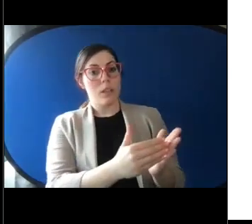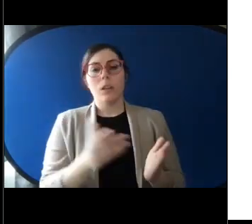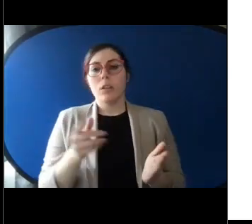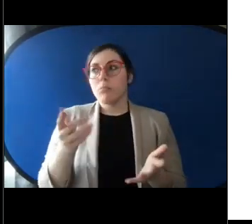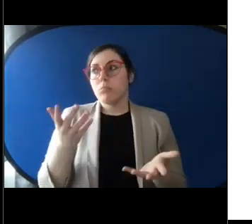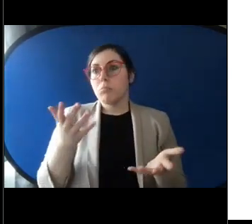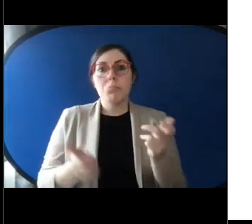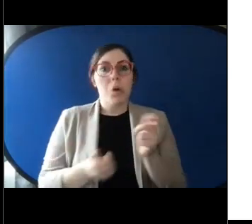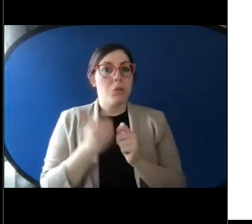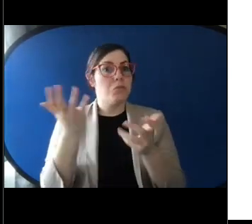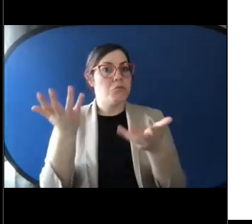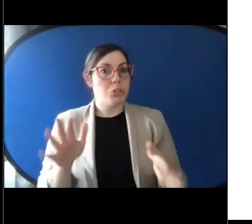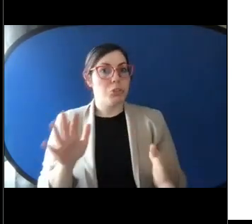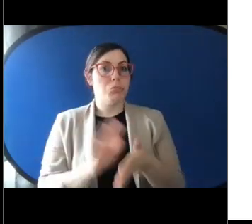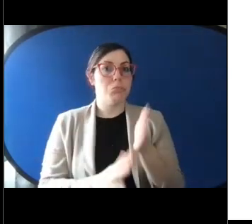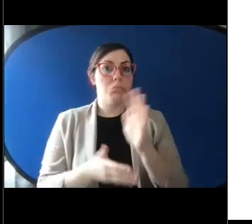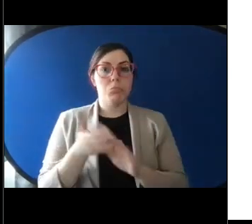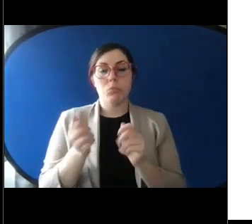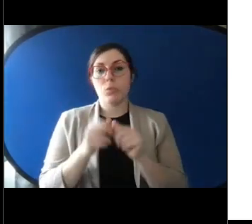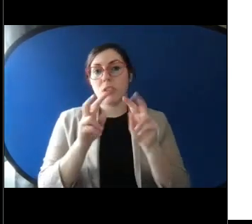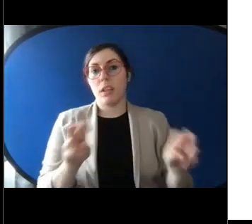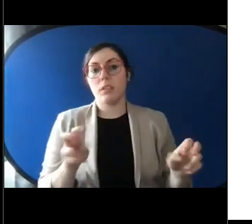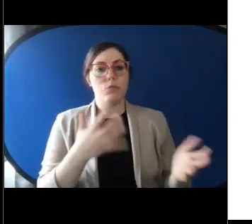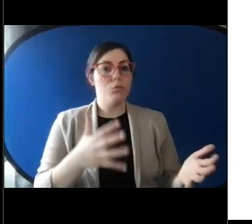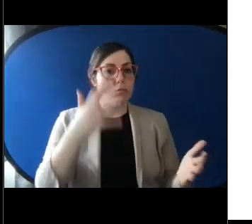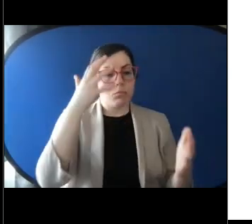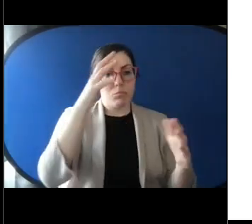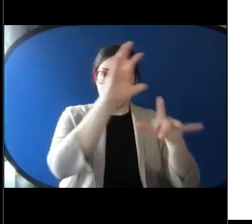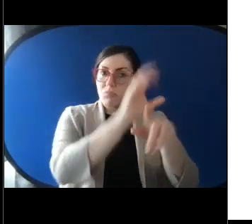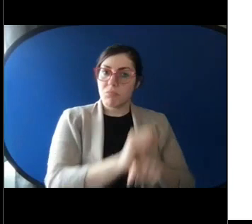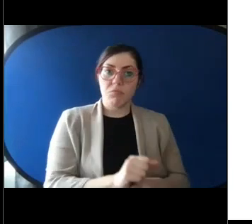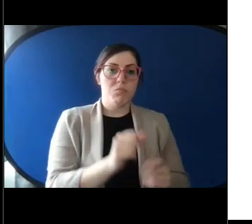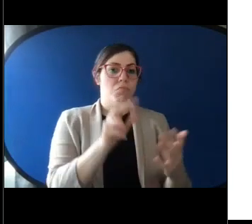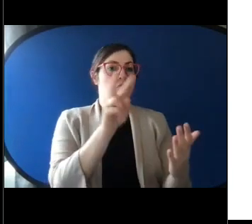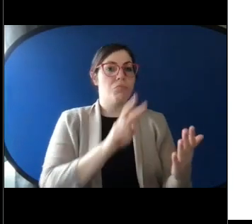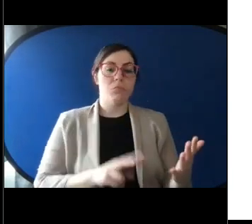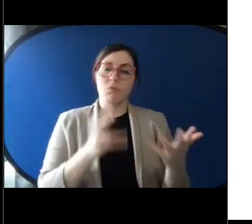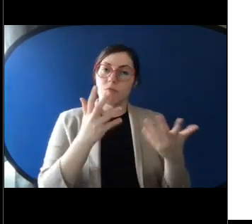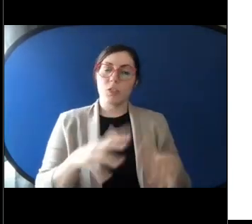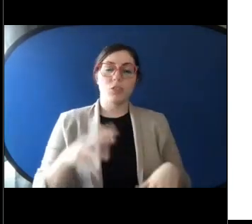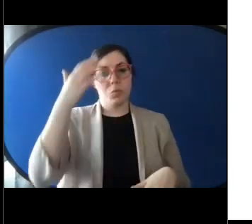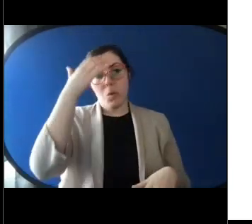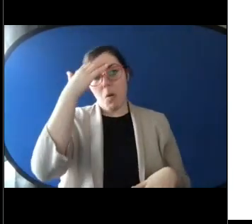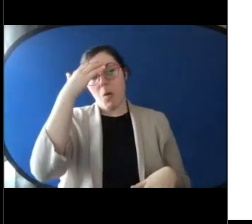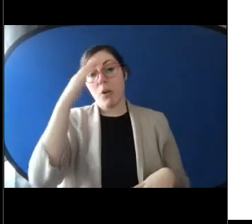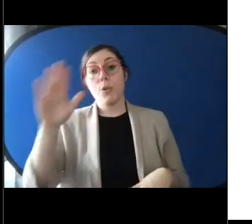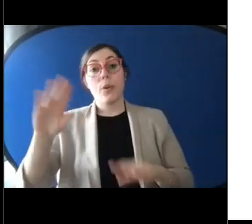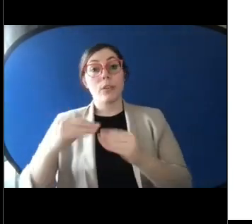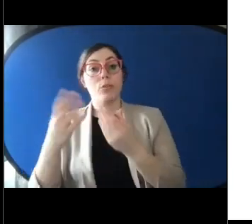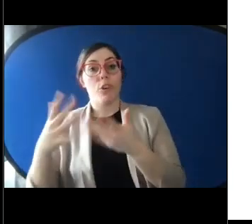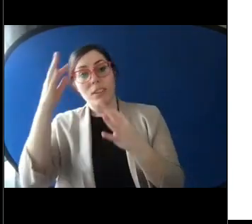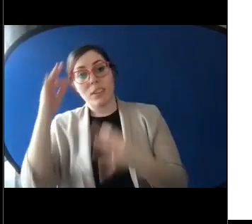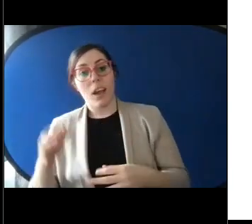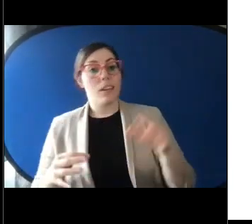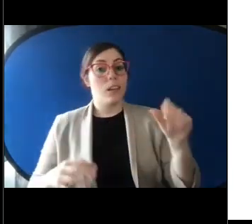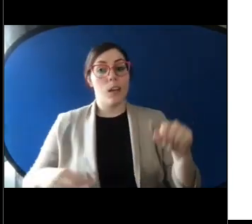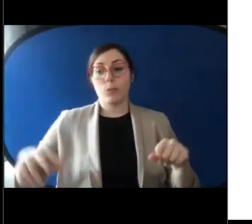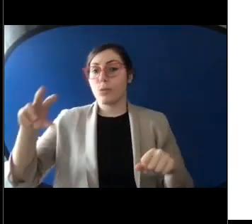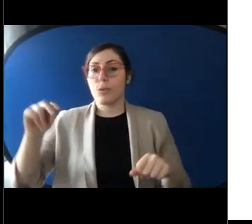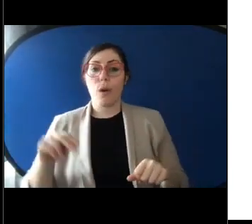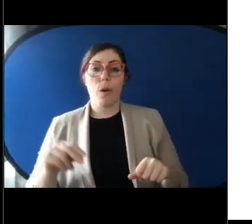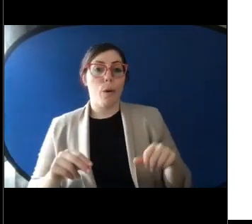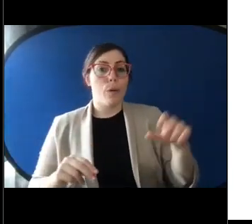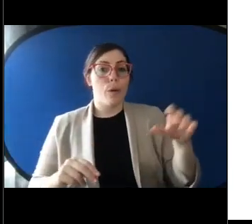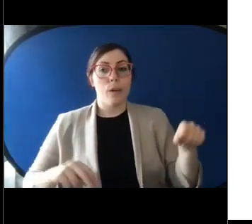with your analysis. And you've seen them all before. Your organization has already made the decisions of like, yes on one, no on two,